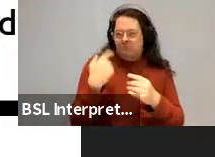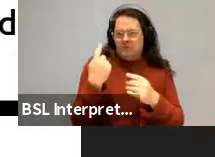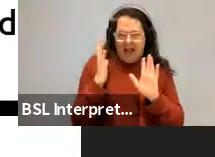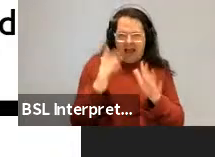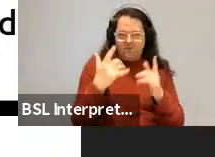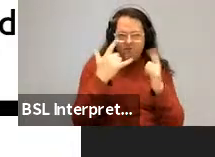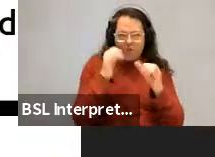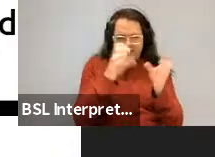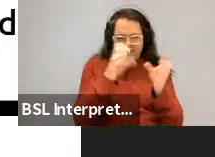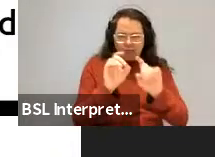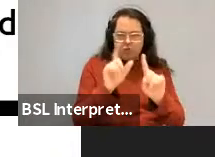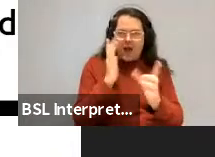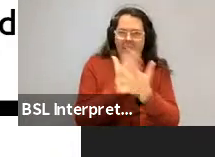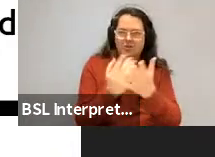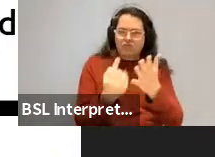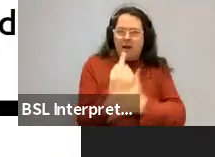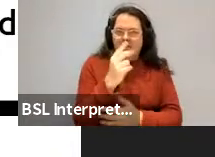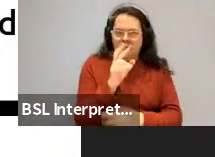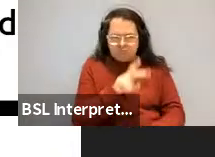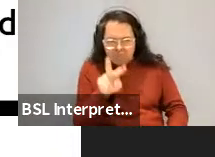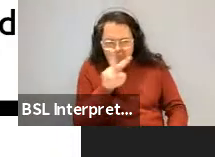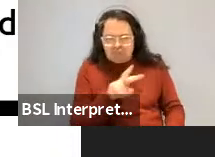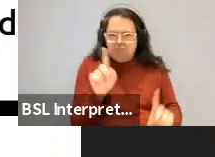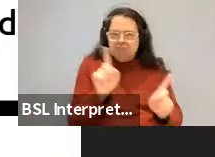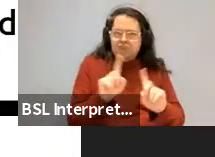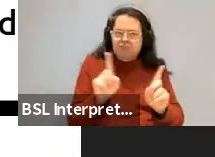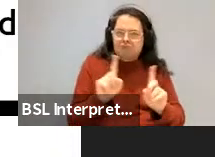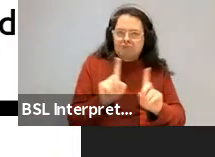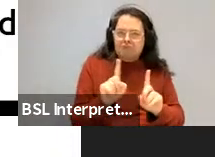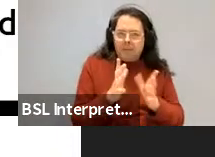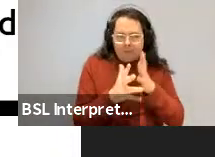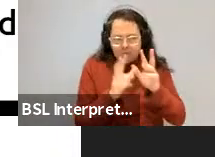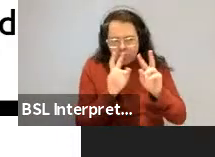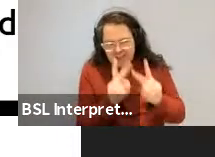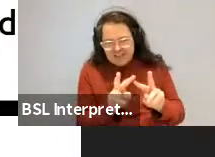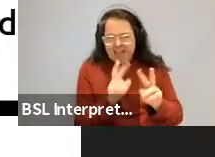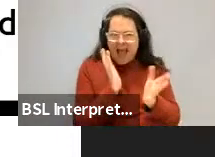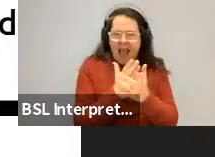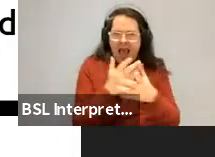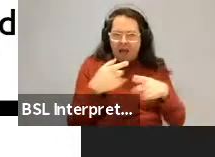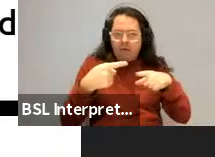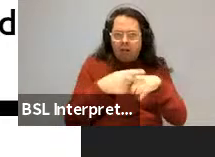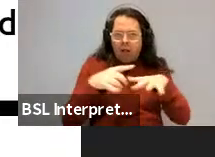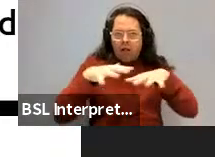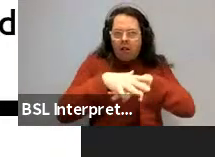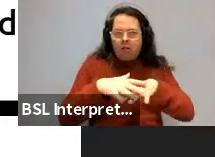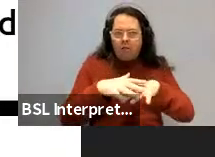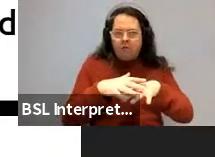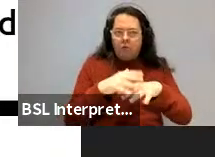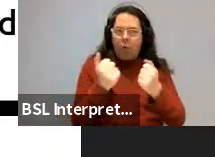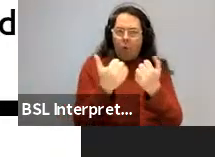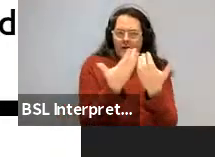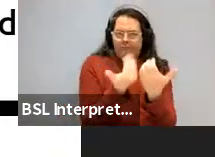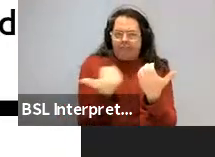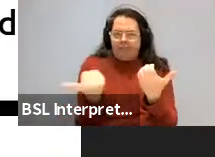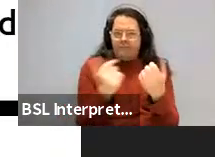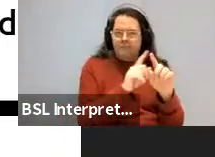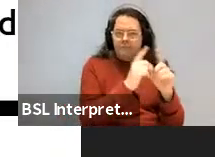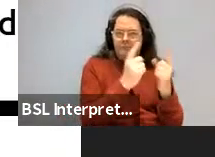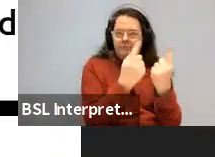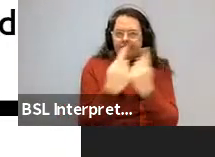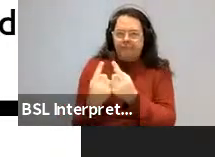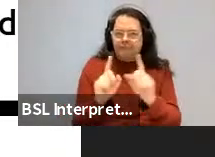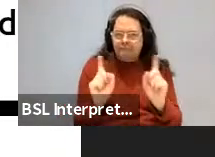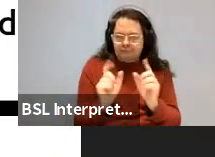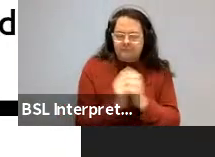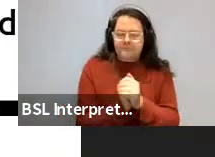to say how these things are, you got to say how these things are controlled for so other people can see if there are confounds. Um, Sprouse and colleagues results